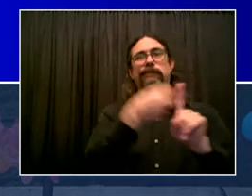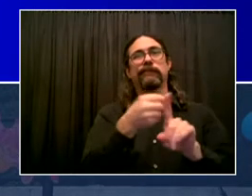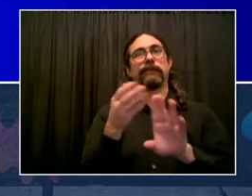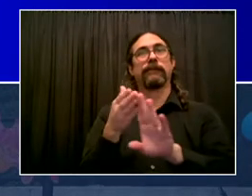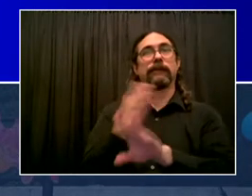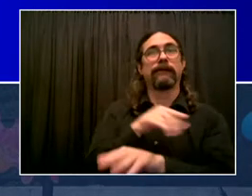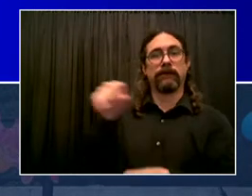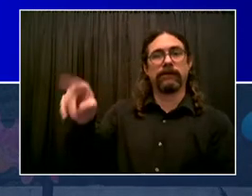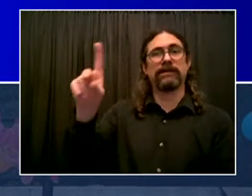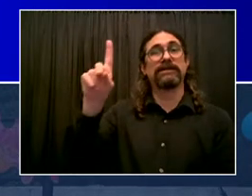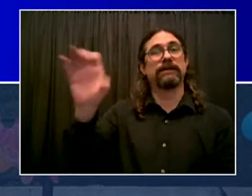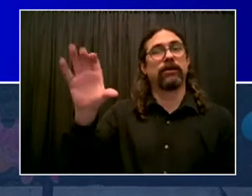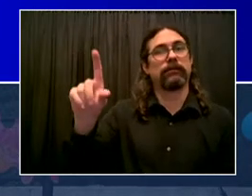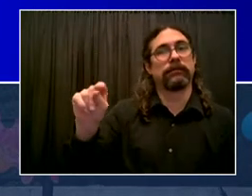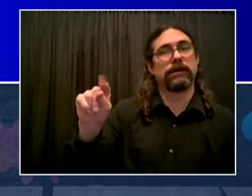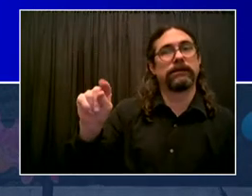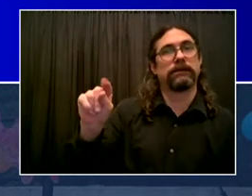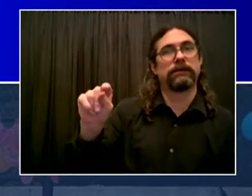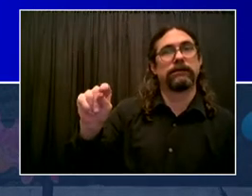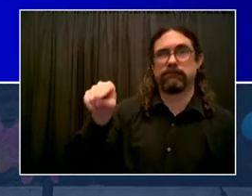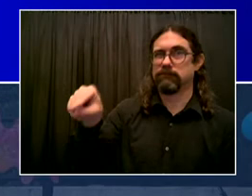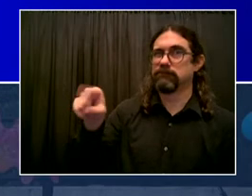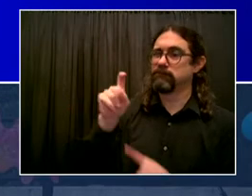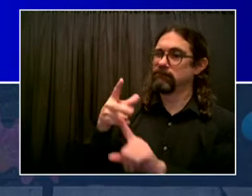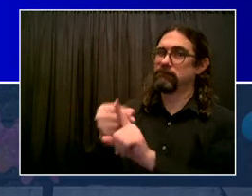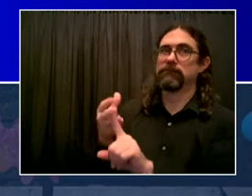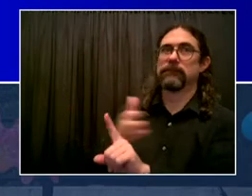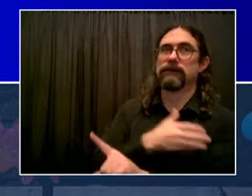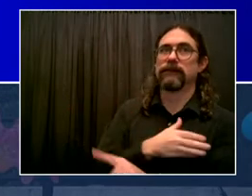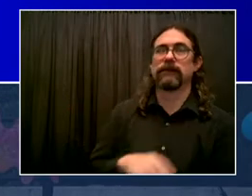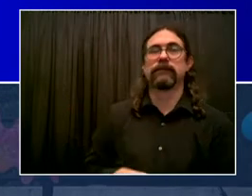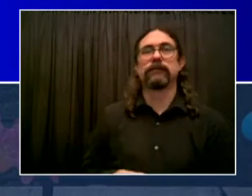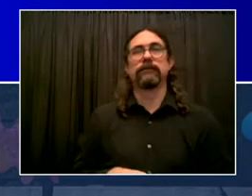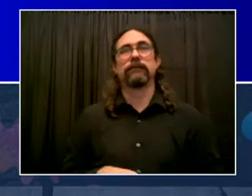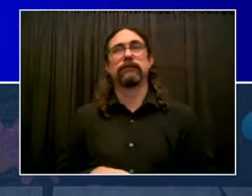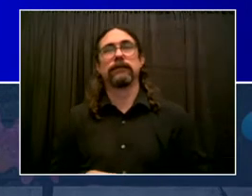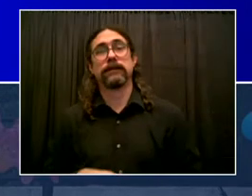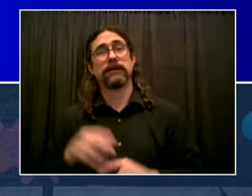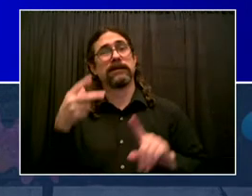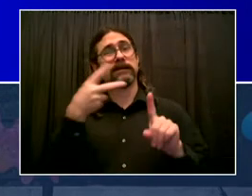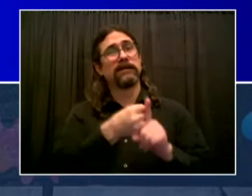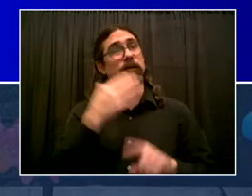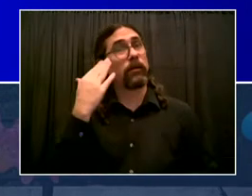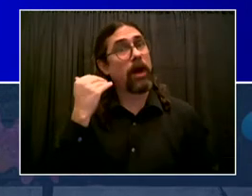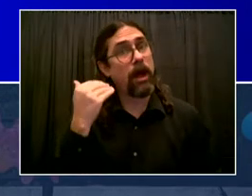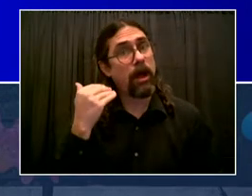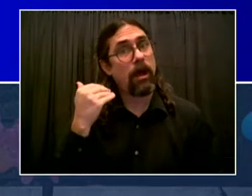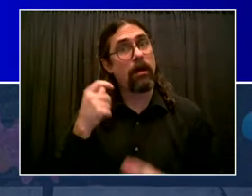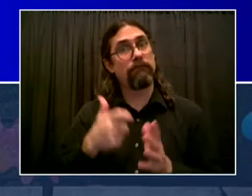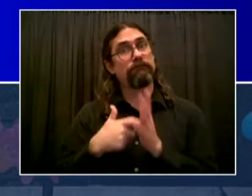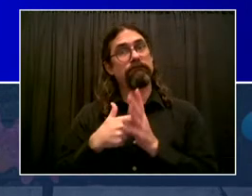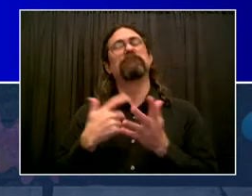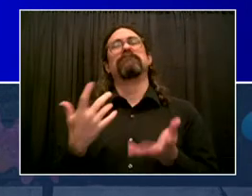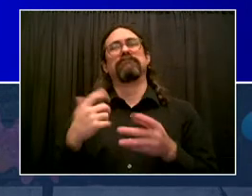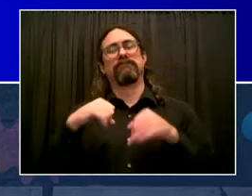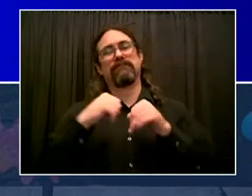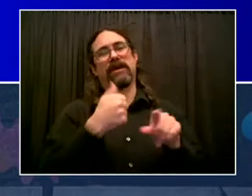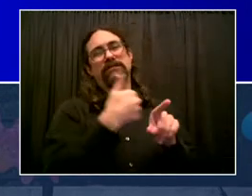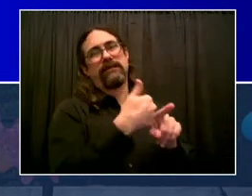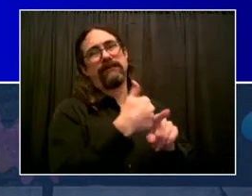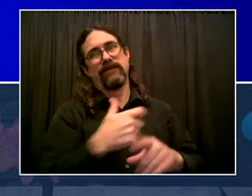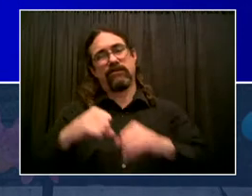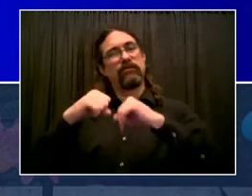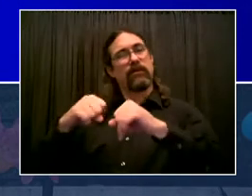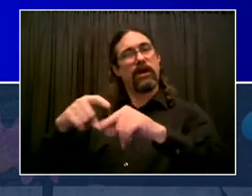obviously, but it's also important for protecting the health of the kids who are in these child care programs. And we know these employee